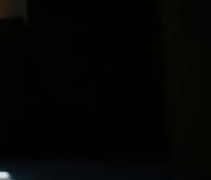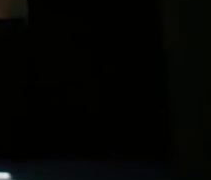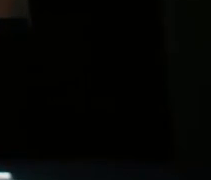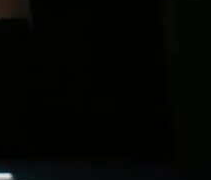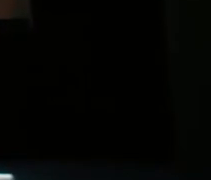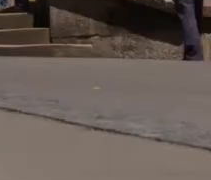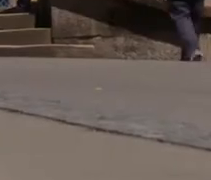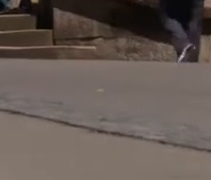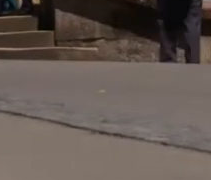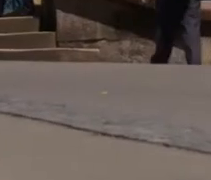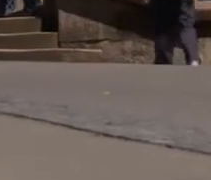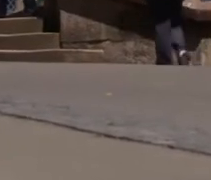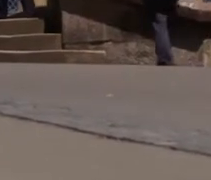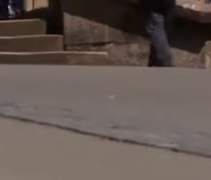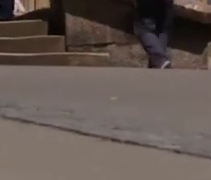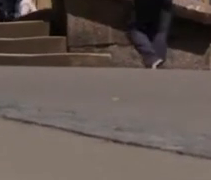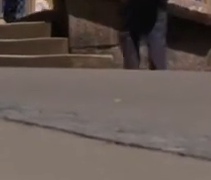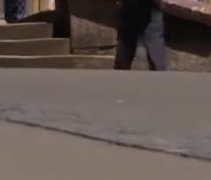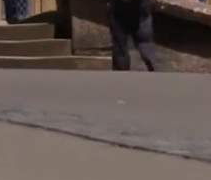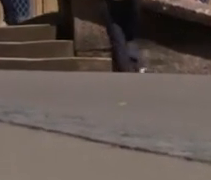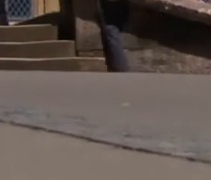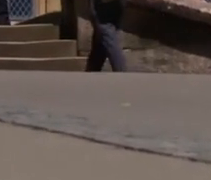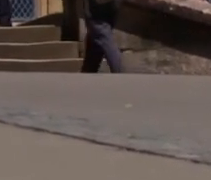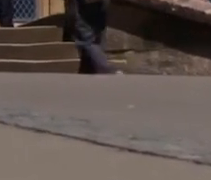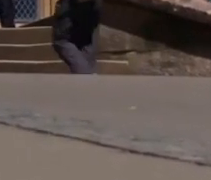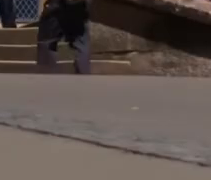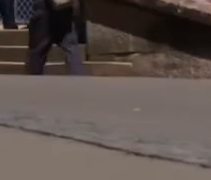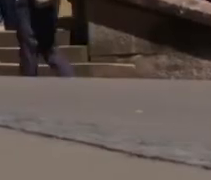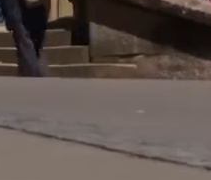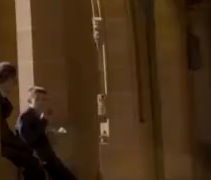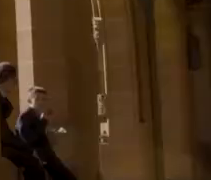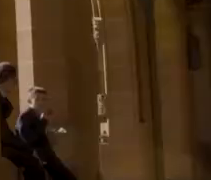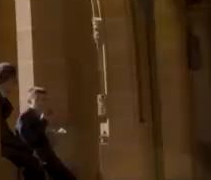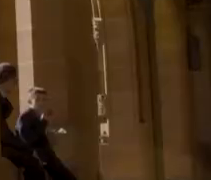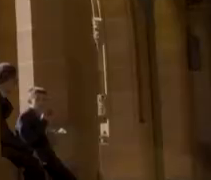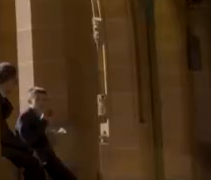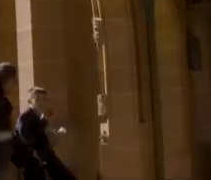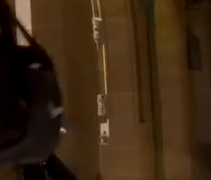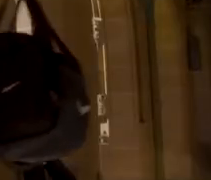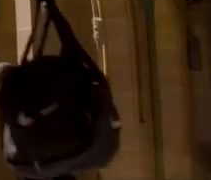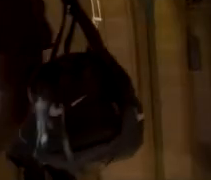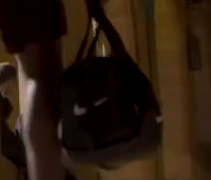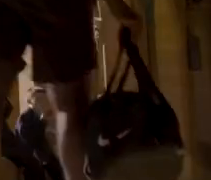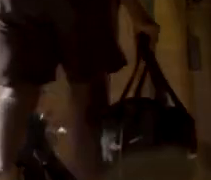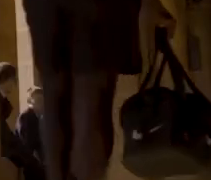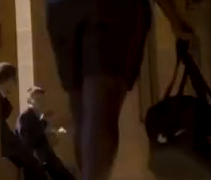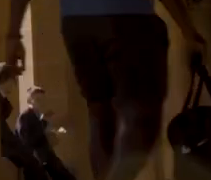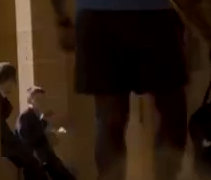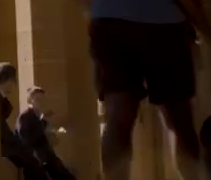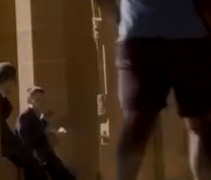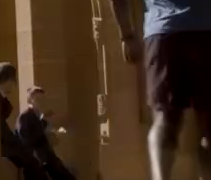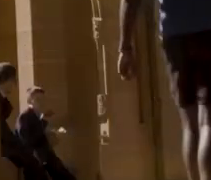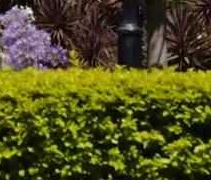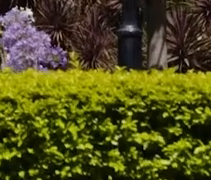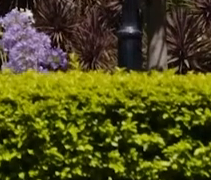and have educated and exchanged knowledge with others across this great nation of ours for tens of thousands of